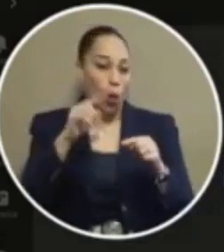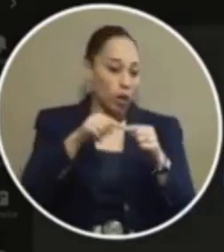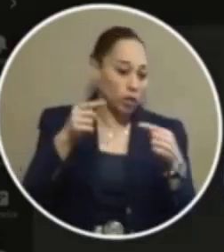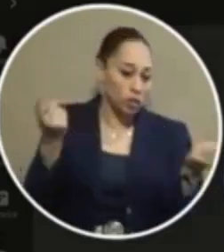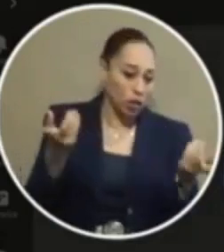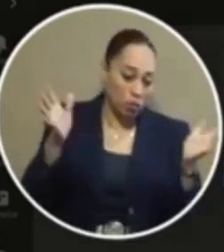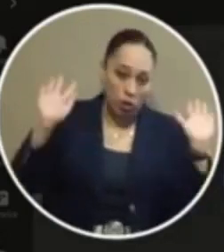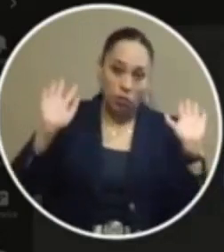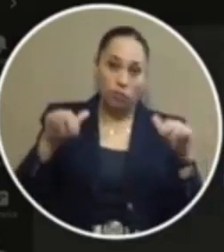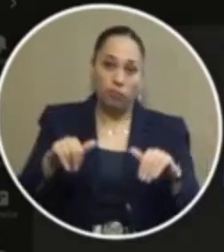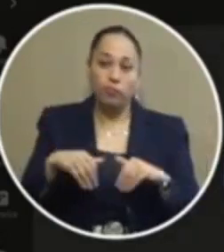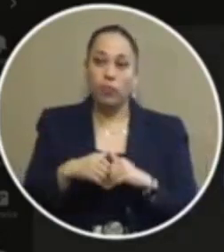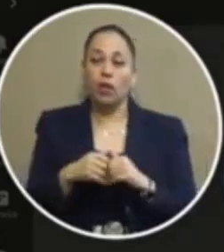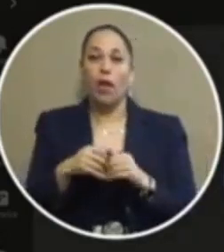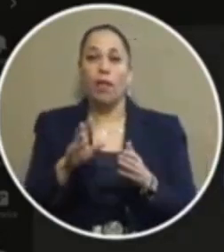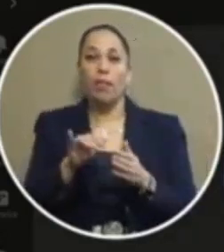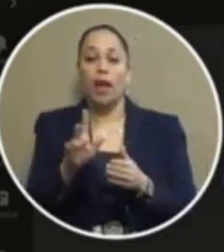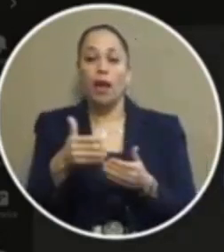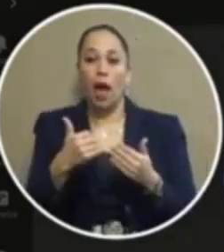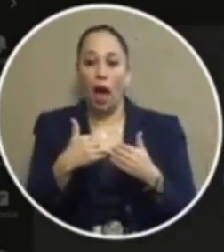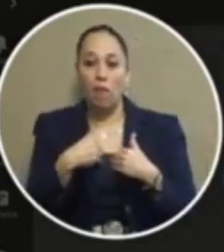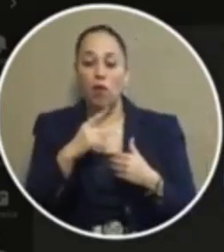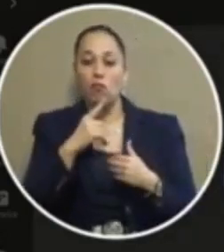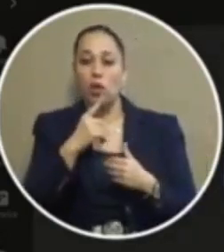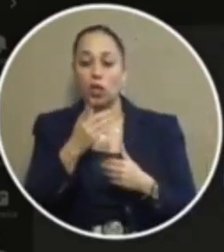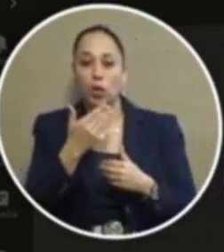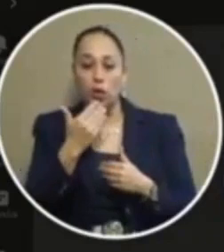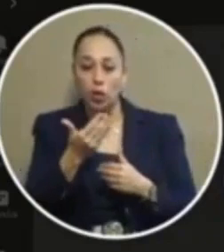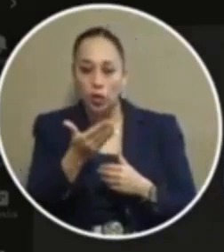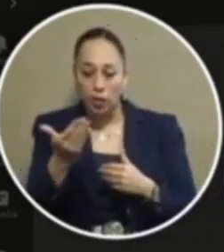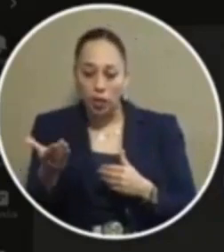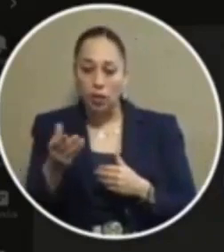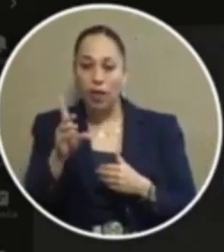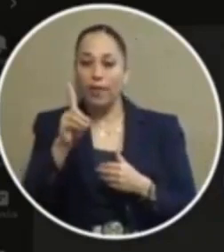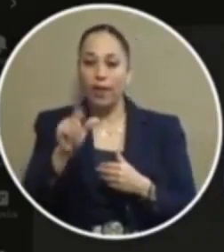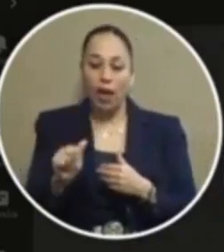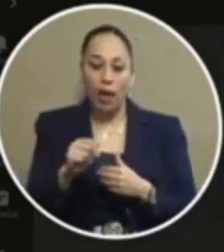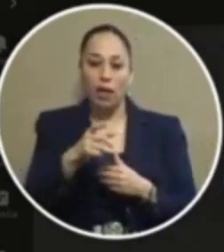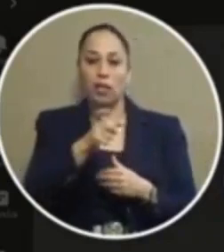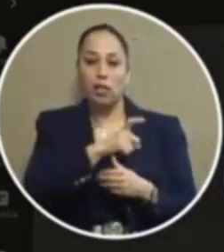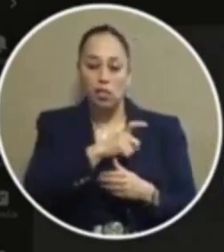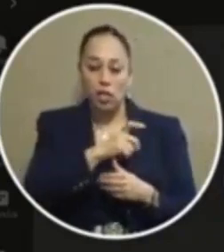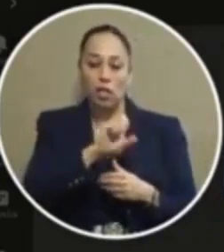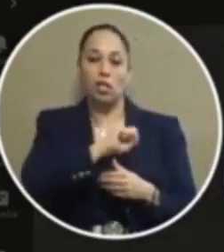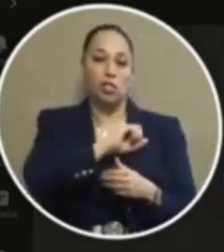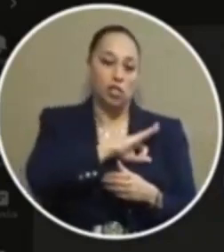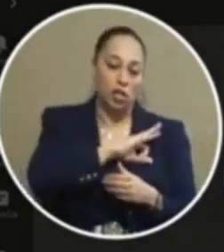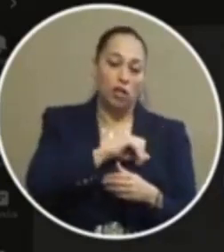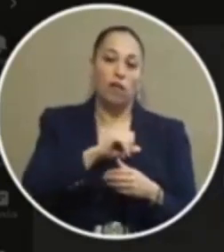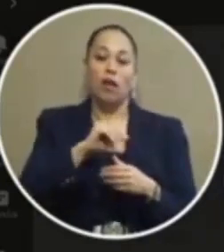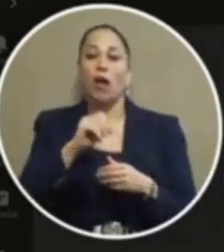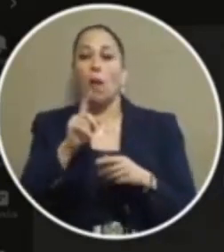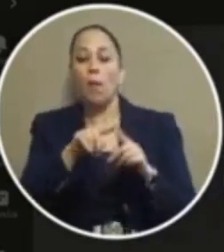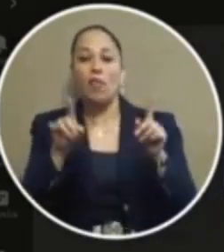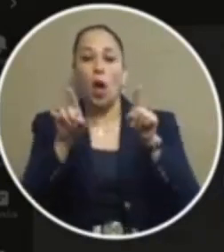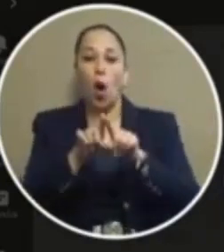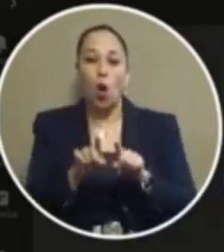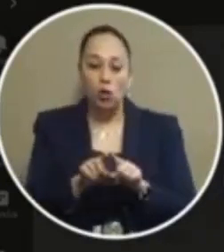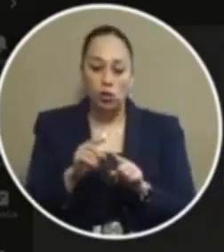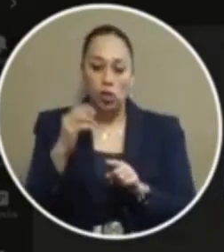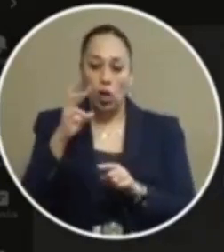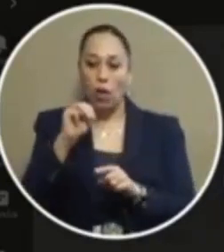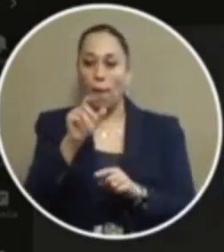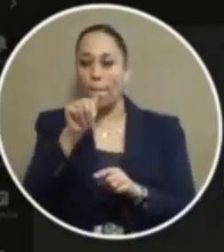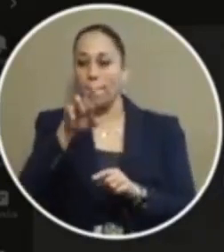everyone we've heard from today has really good input on this the da the sheriff the chief of police but also the reason we asked